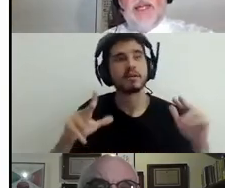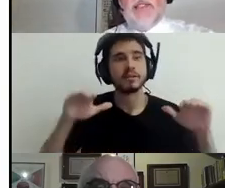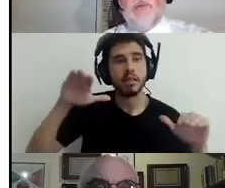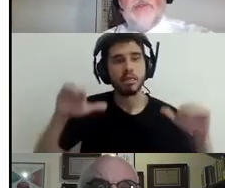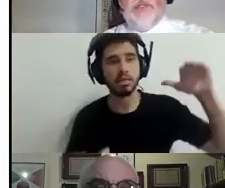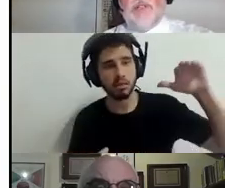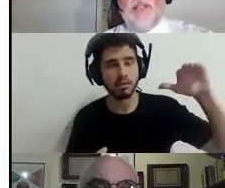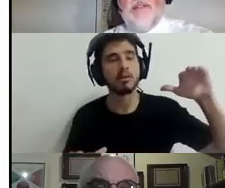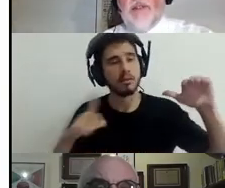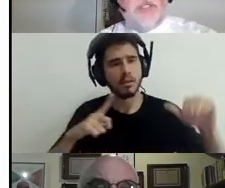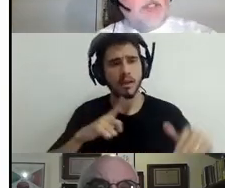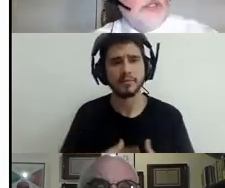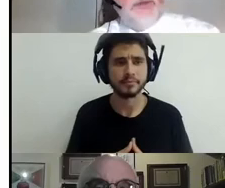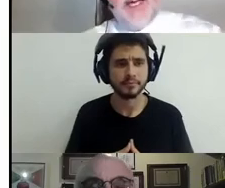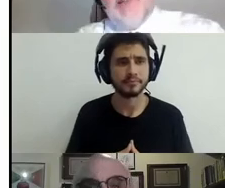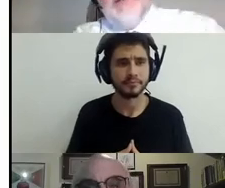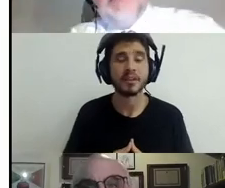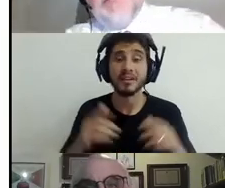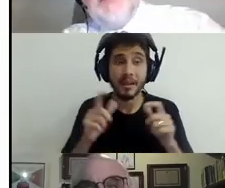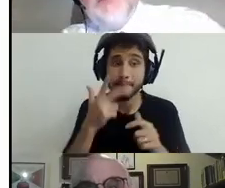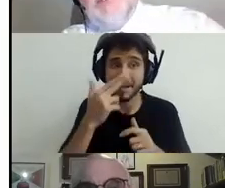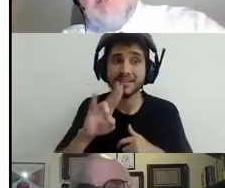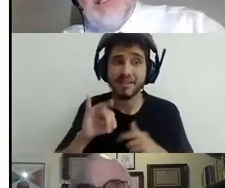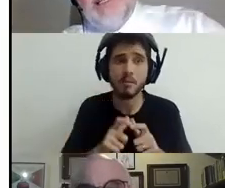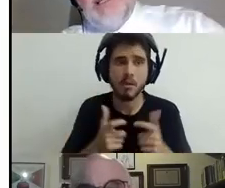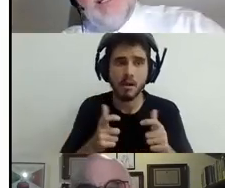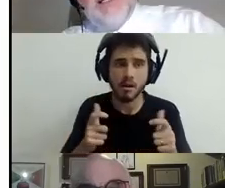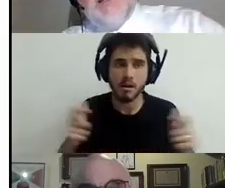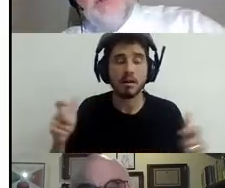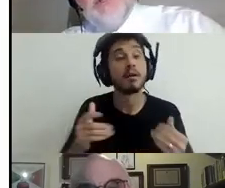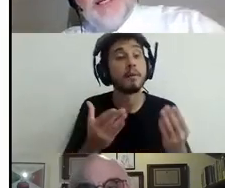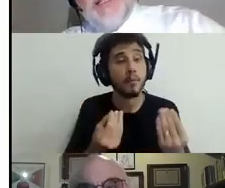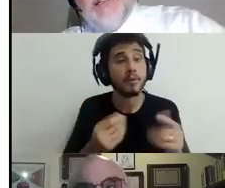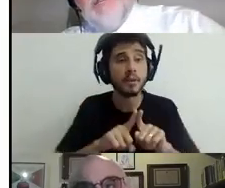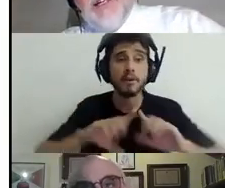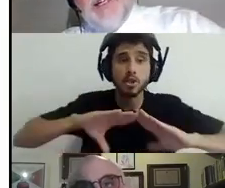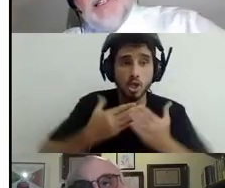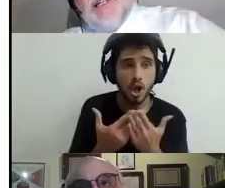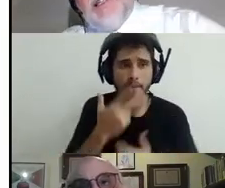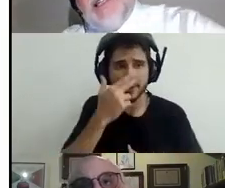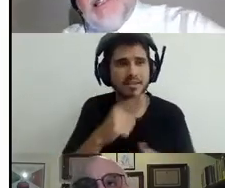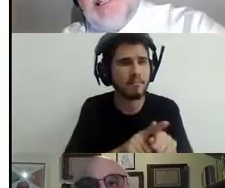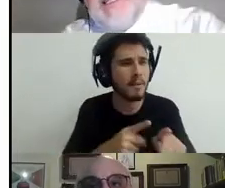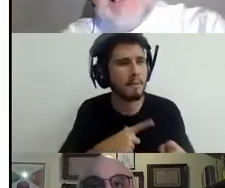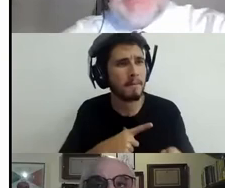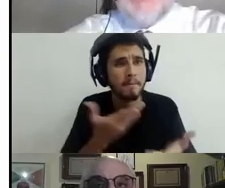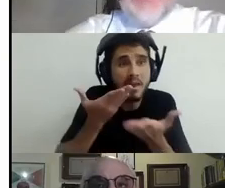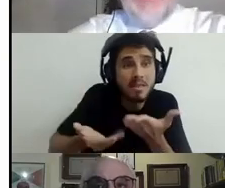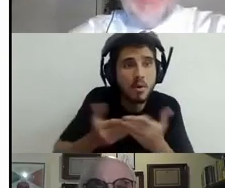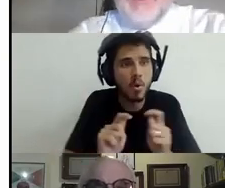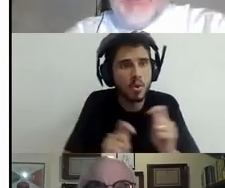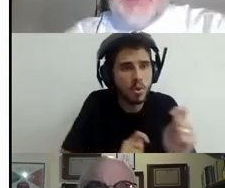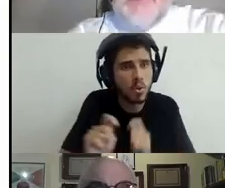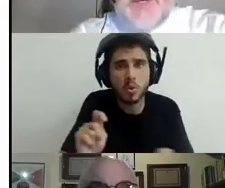Many schools even lost track of students. They, they, they could not identify. I guess that this is